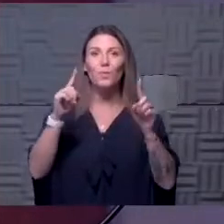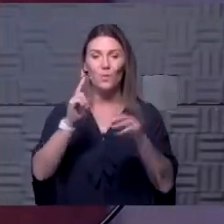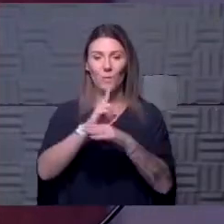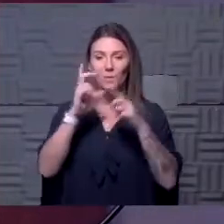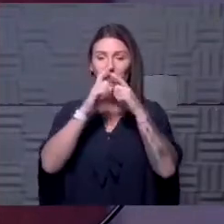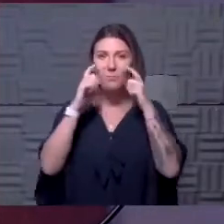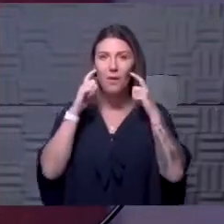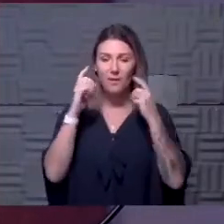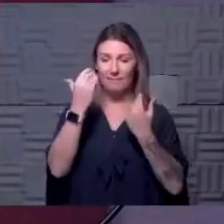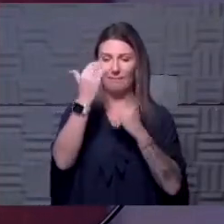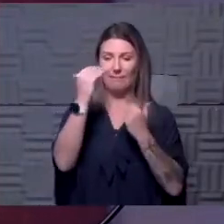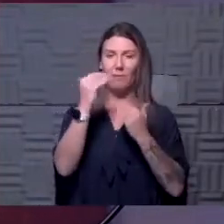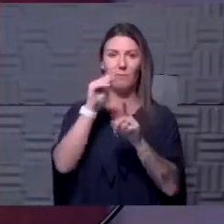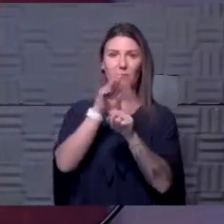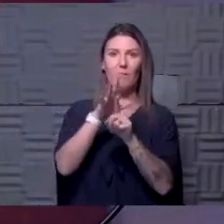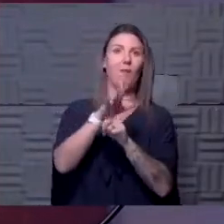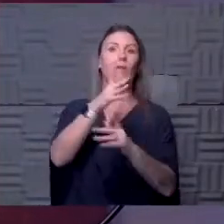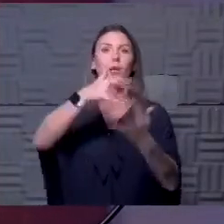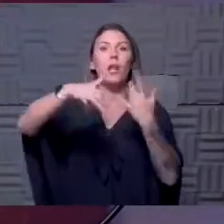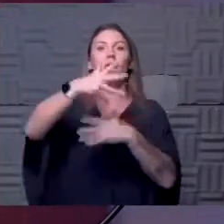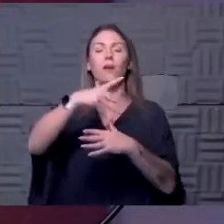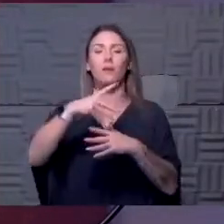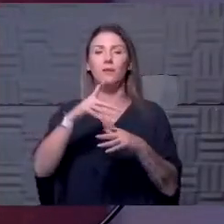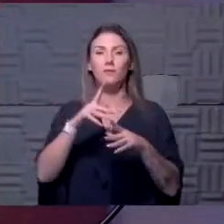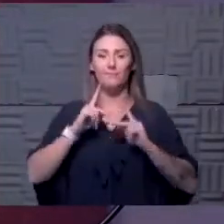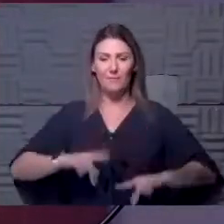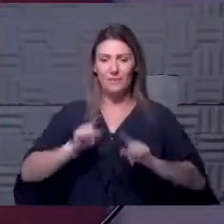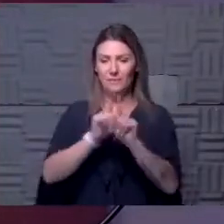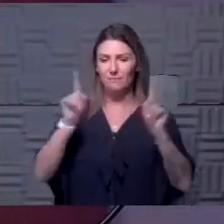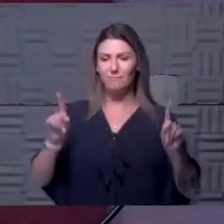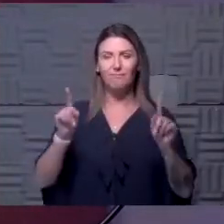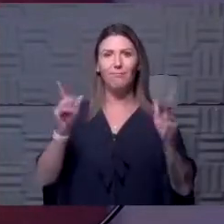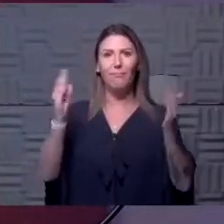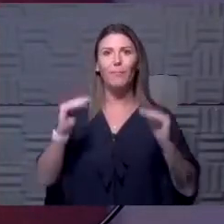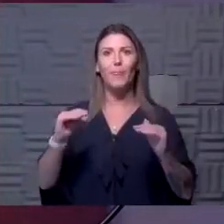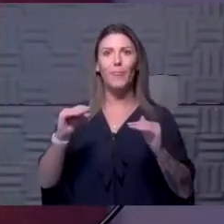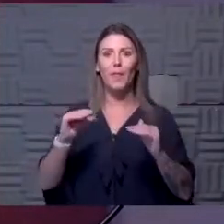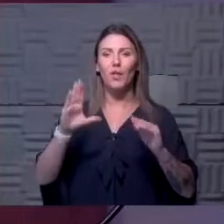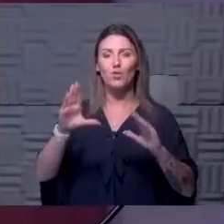mask, limiting your exposure to others, physically distancing, keeping your bubble small.